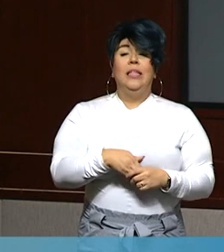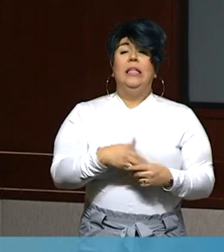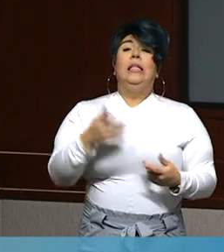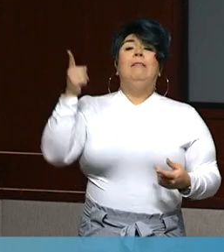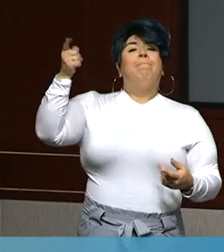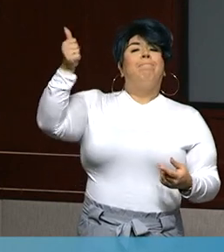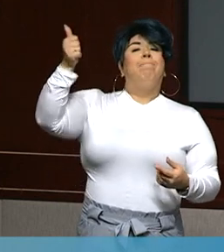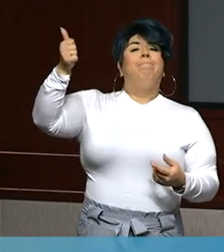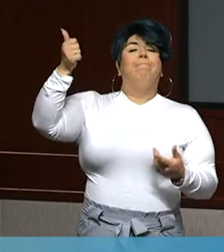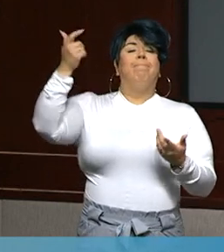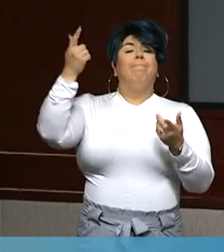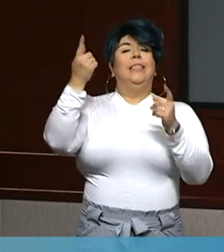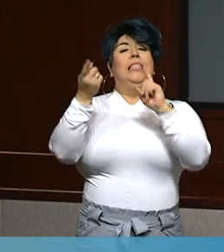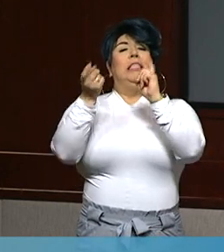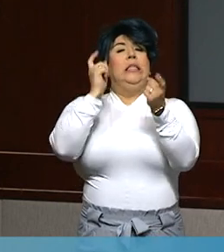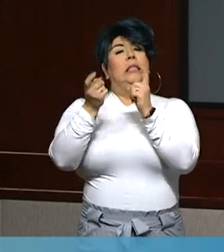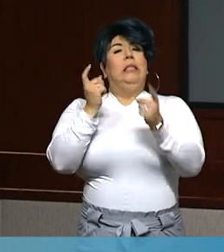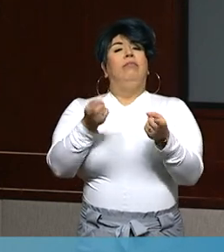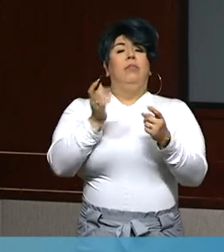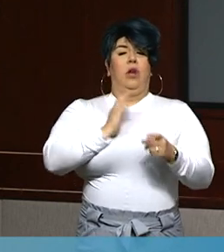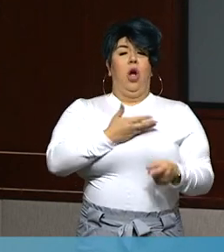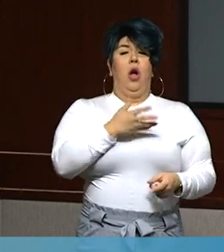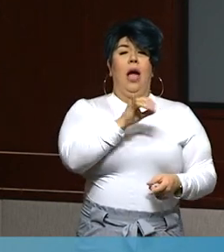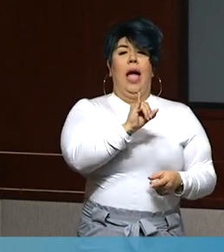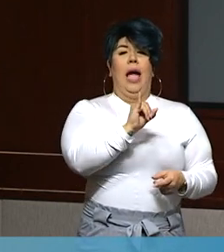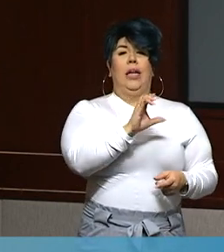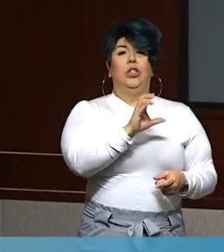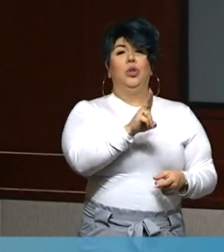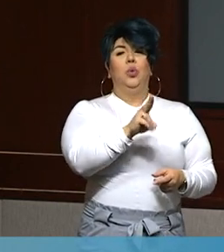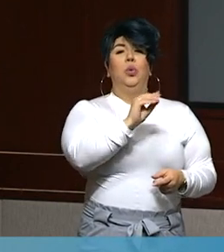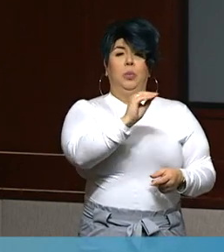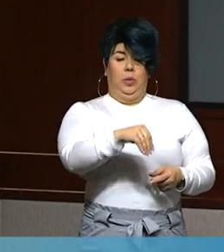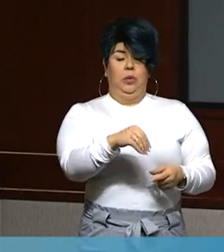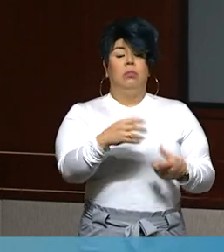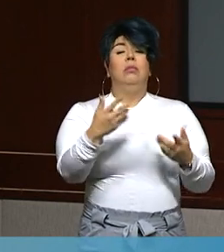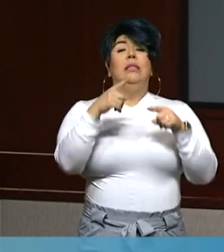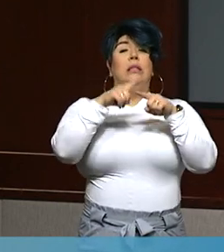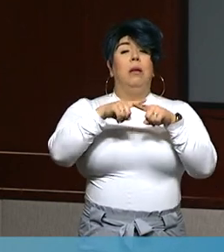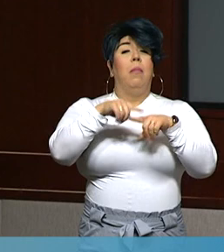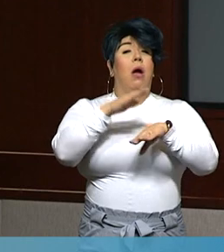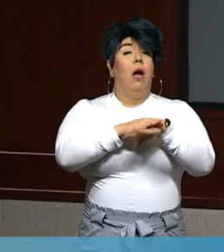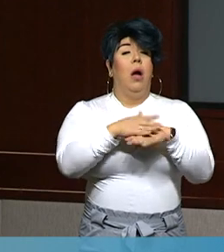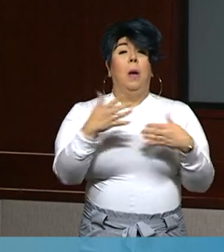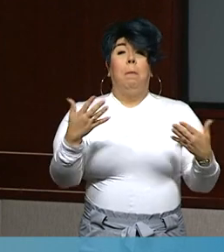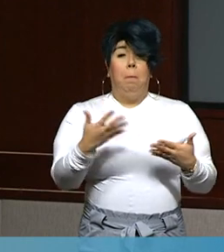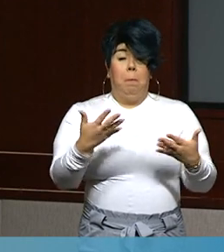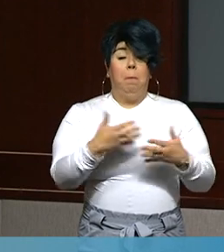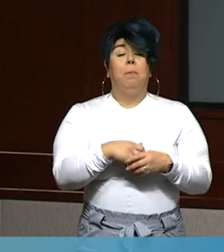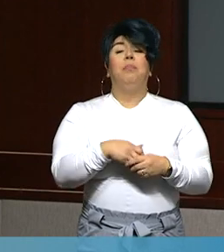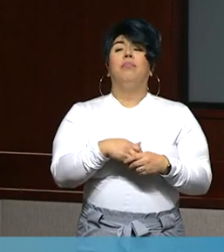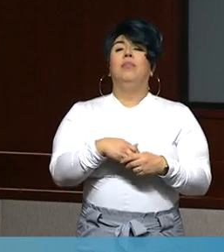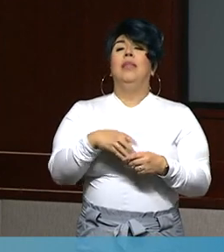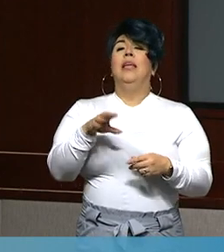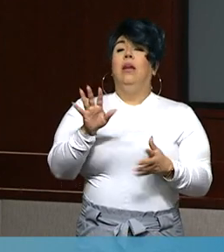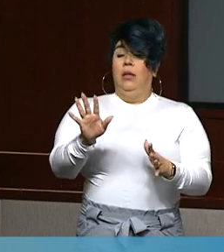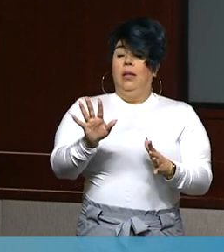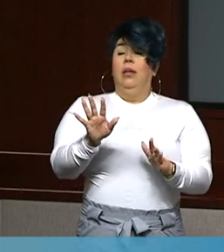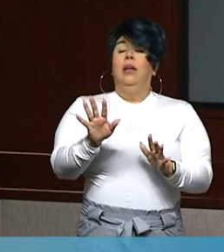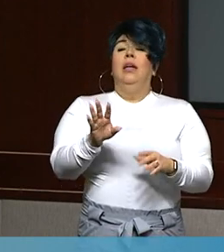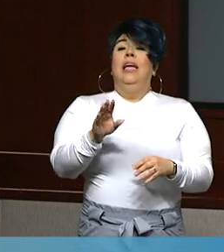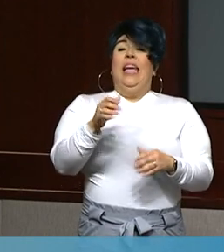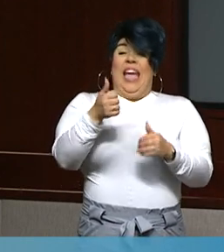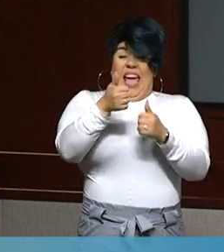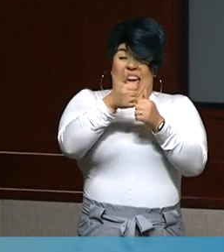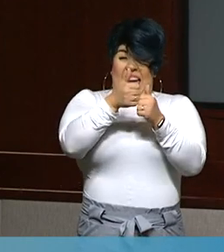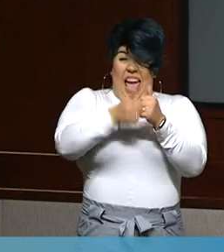adjustment made to the capacity calculation. The state adjusts the available ICU capacity downward by half of a percent for